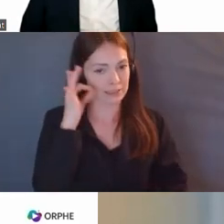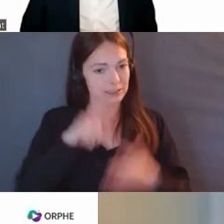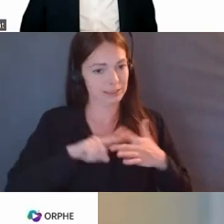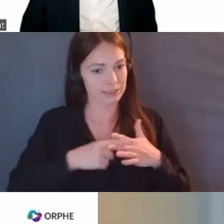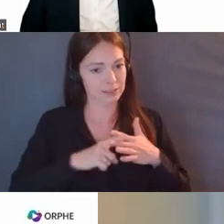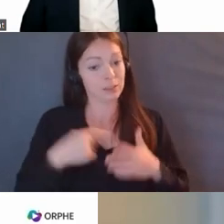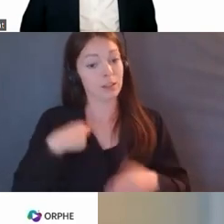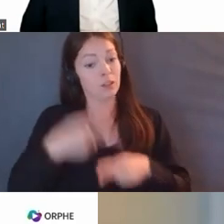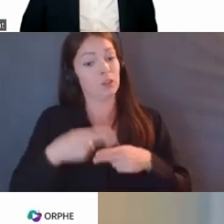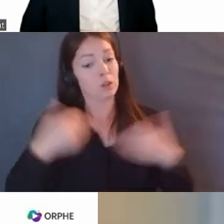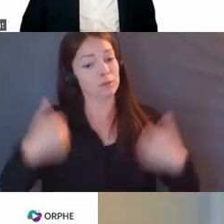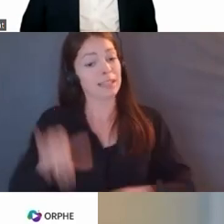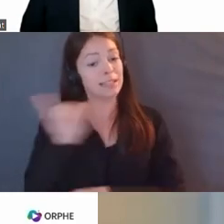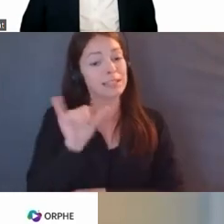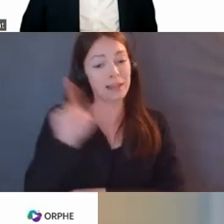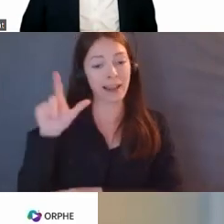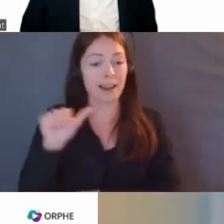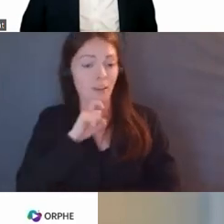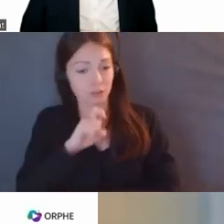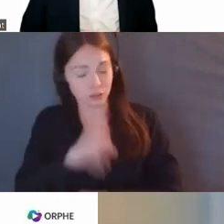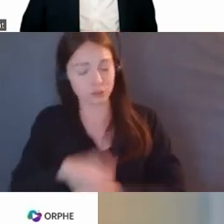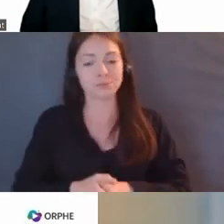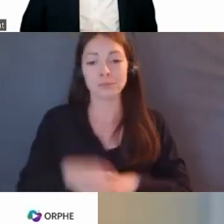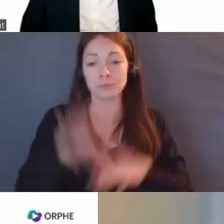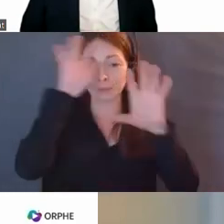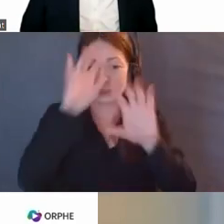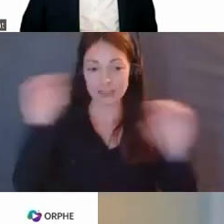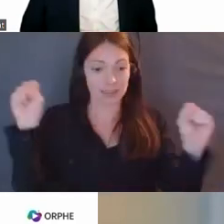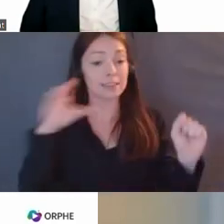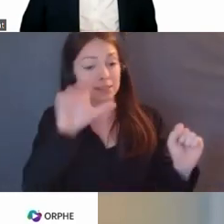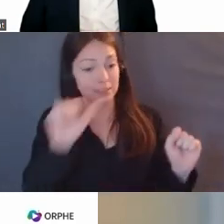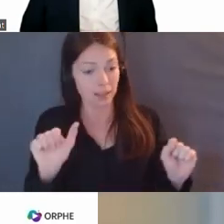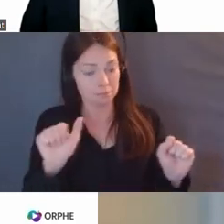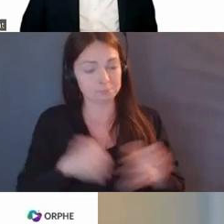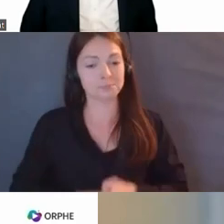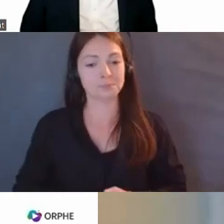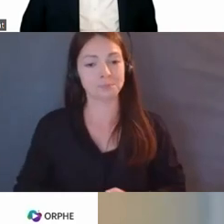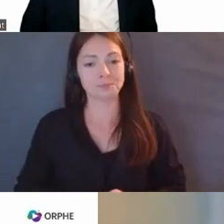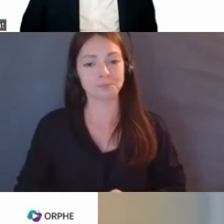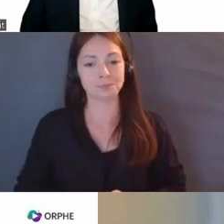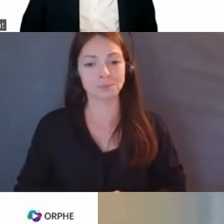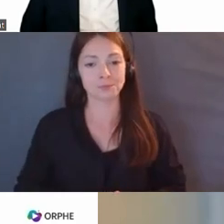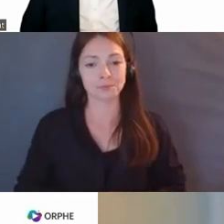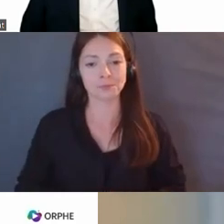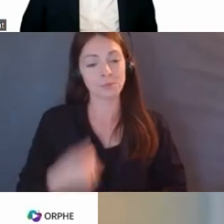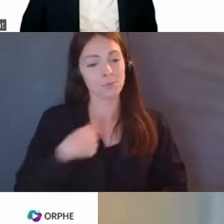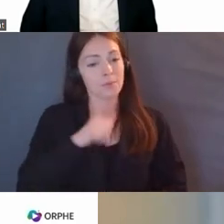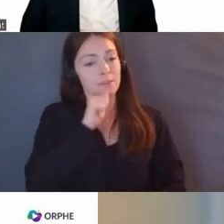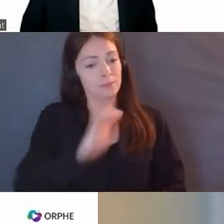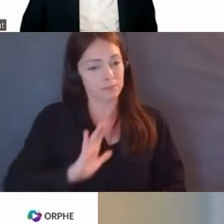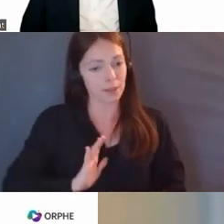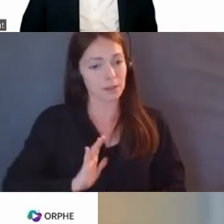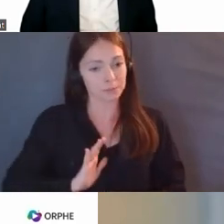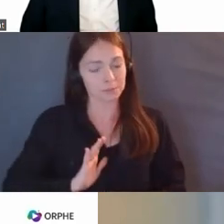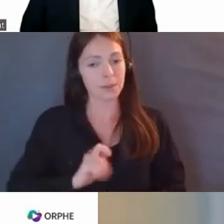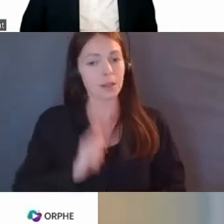speaking a bit in French to start with. My name is Yasmin Larange and I'm the chairperson of the board. I'm